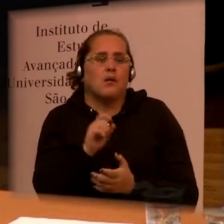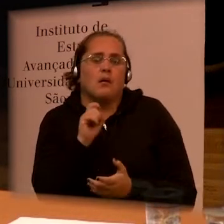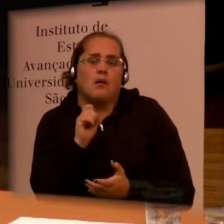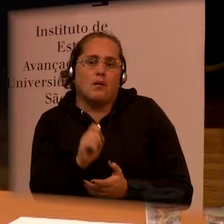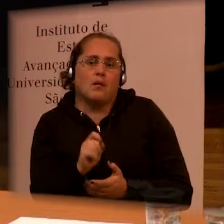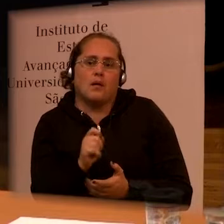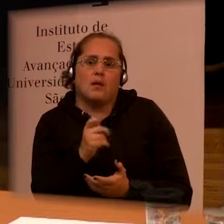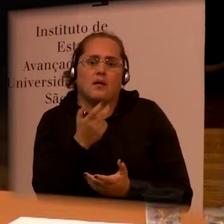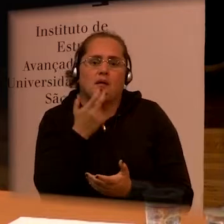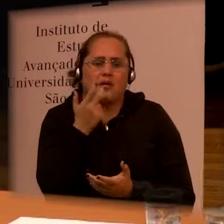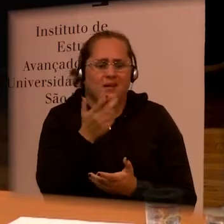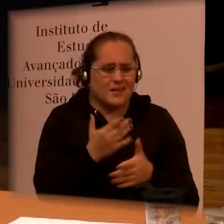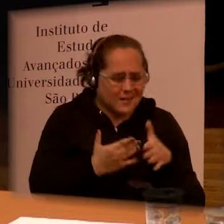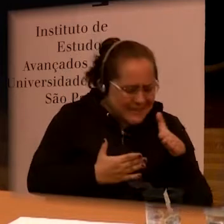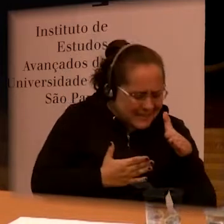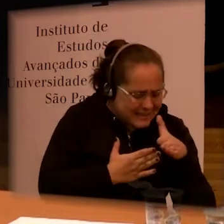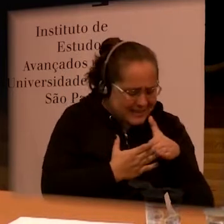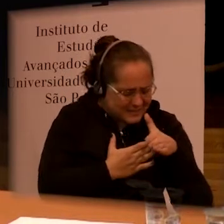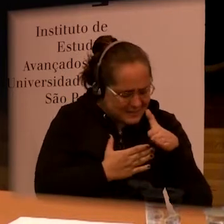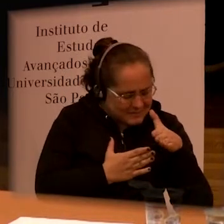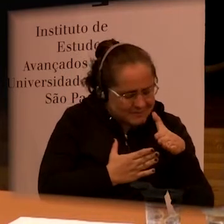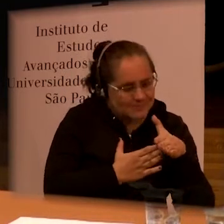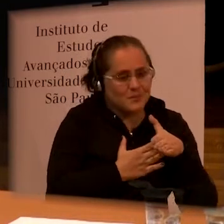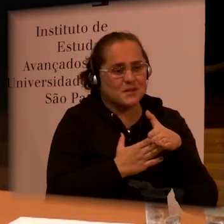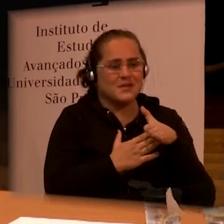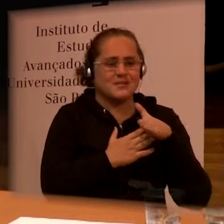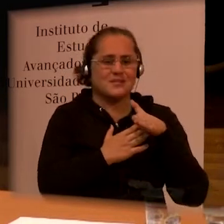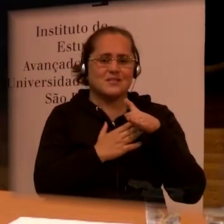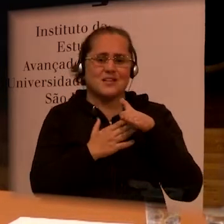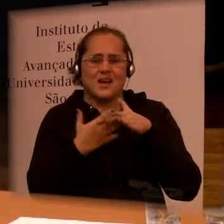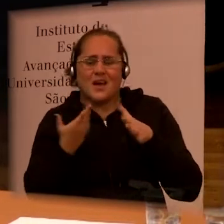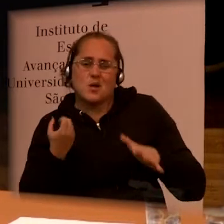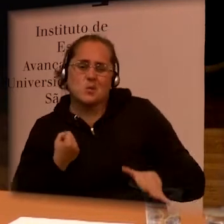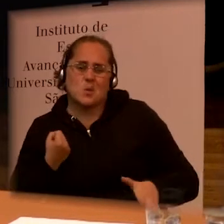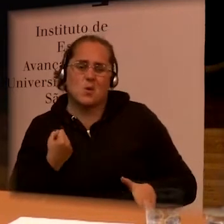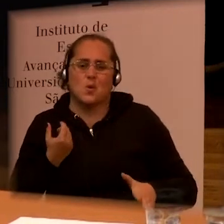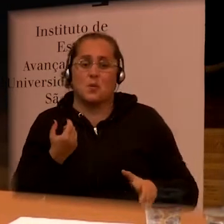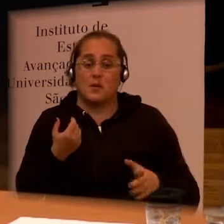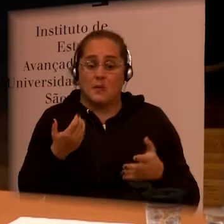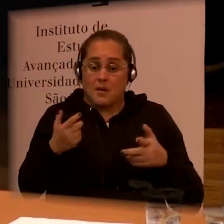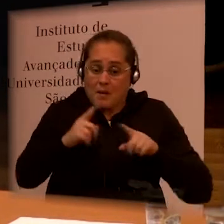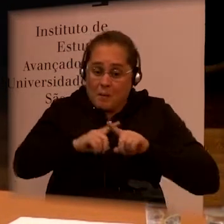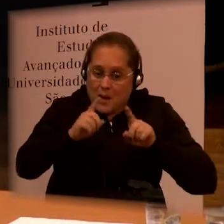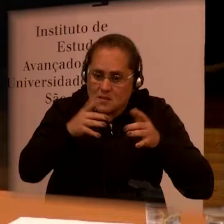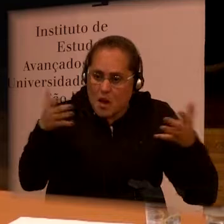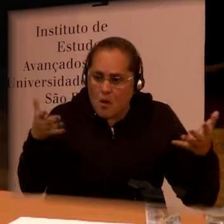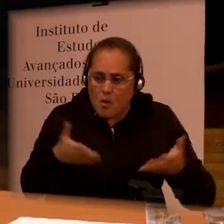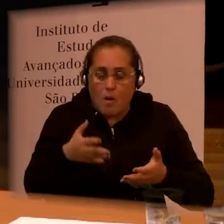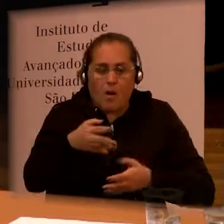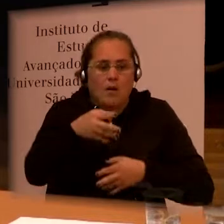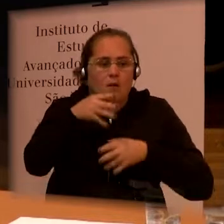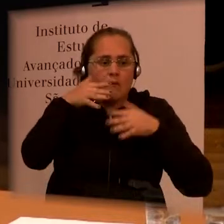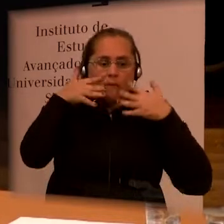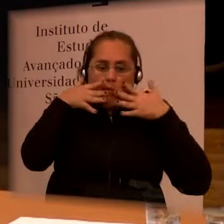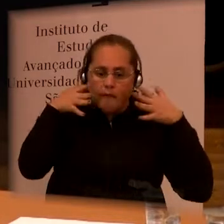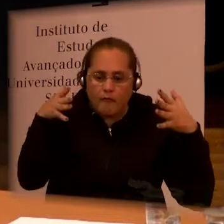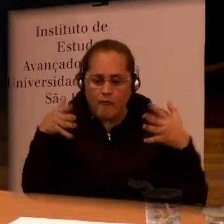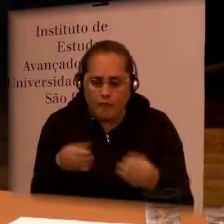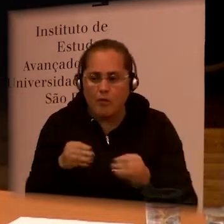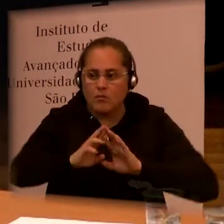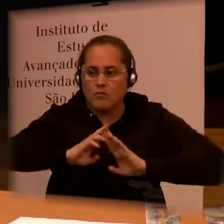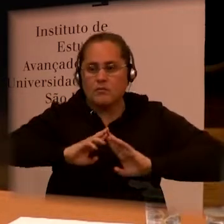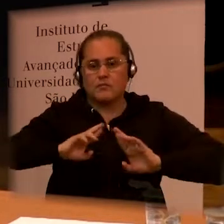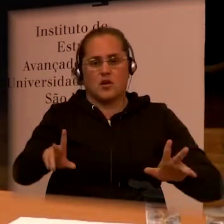numbers and I think now we're in a moment where we have to start looking at solutions and I liked your idea of an observatory